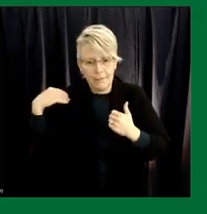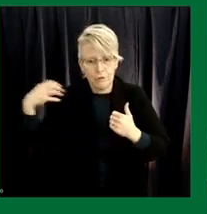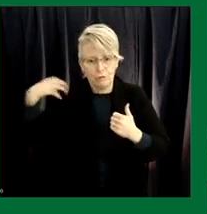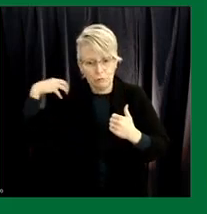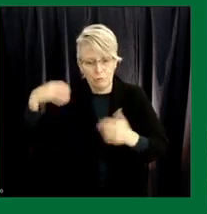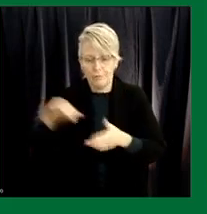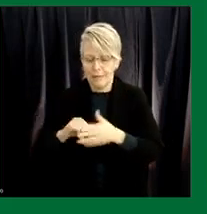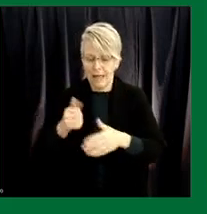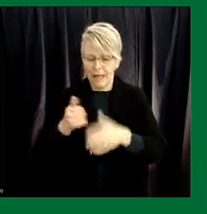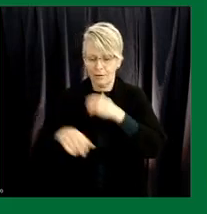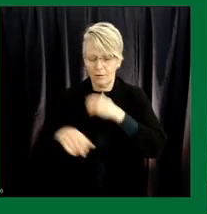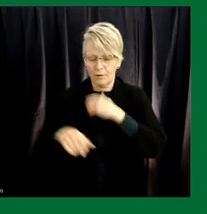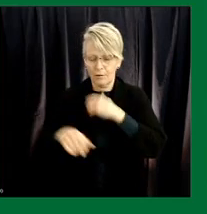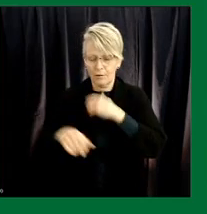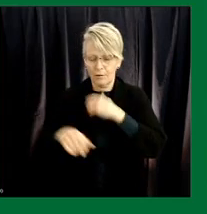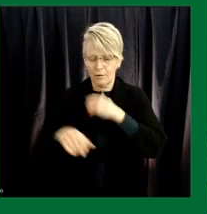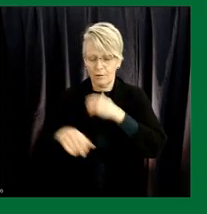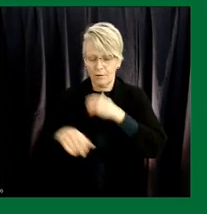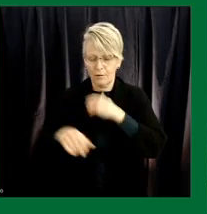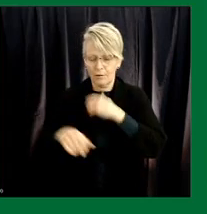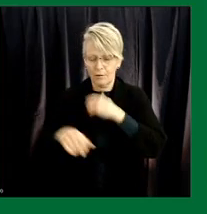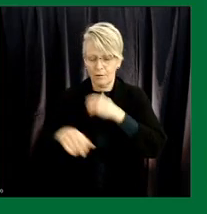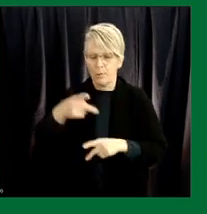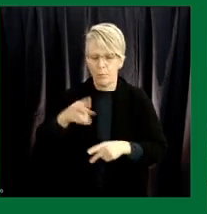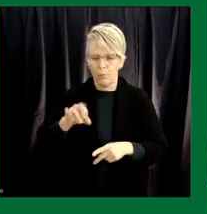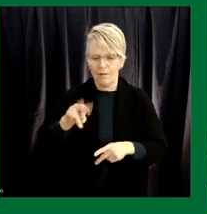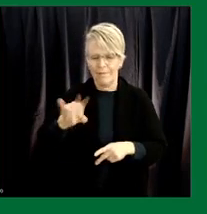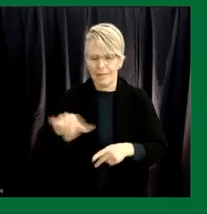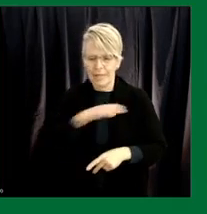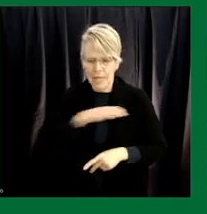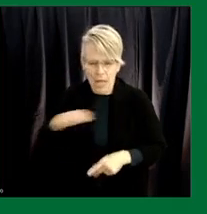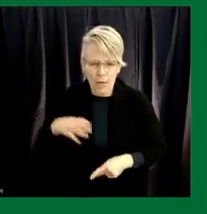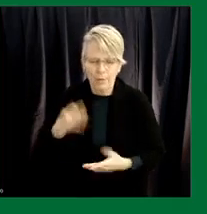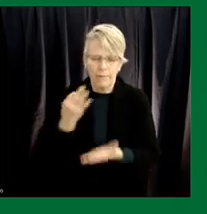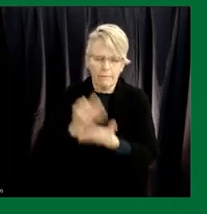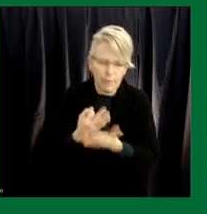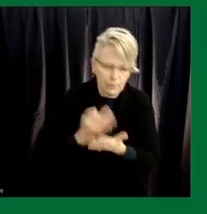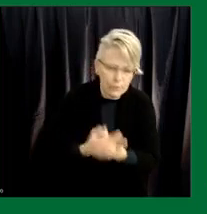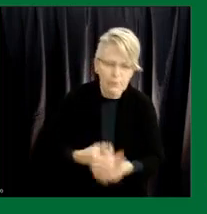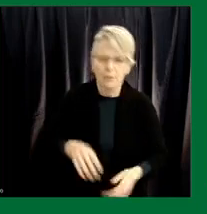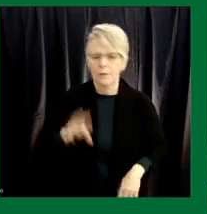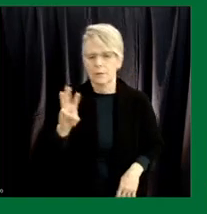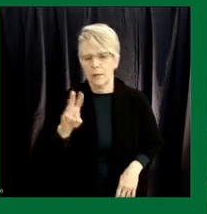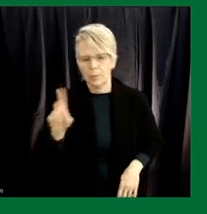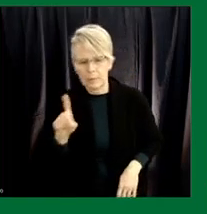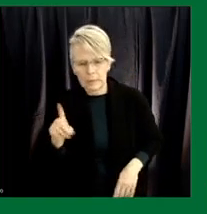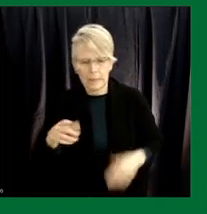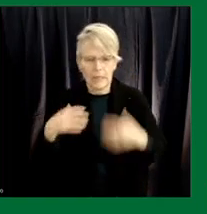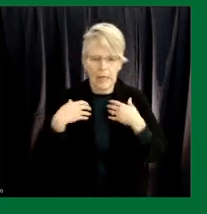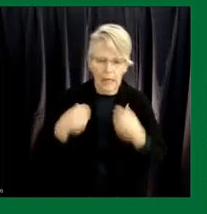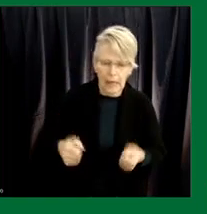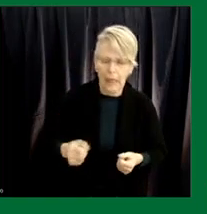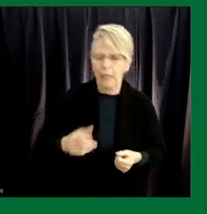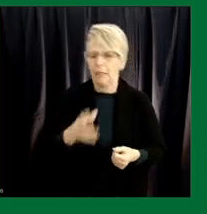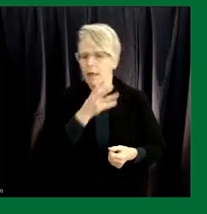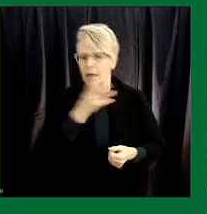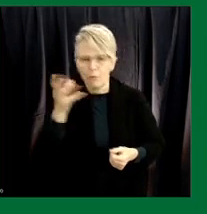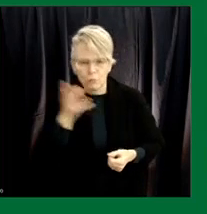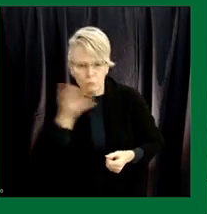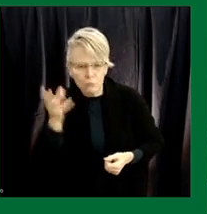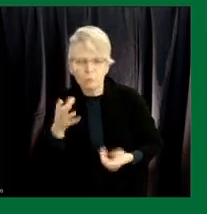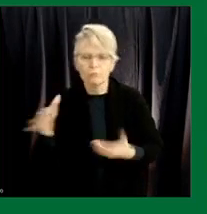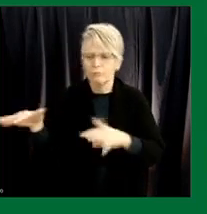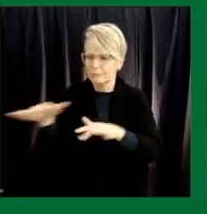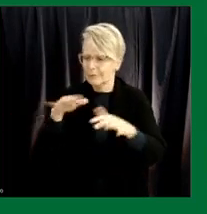prime minister's offers the clerk of the privy council finance i said wd health agriculture we spoke to